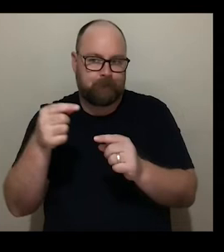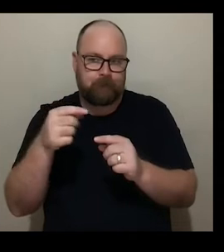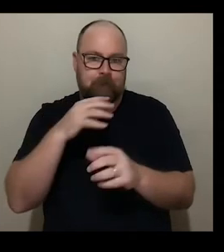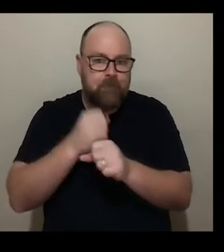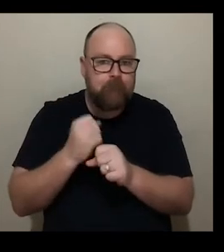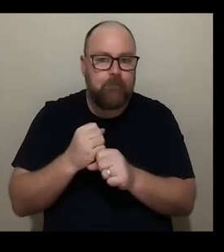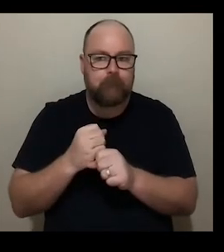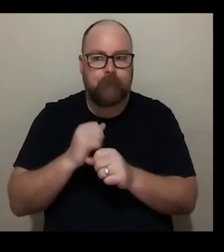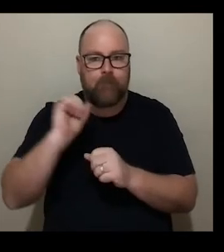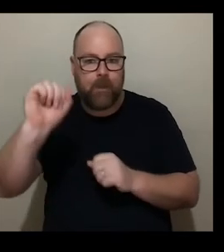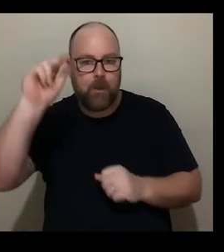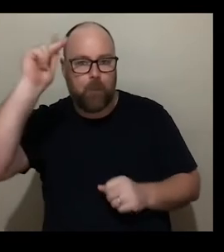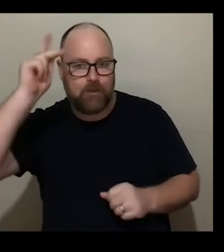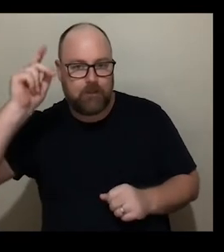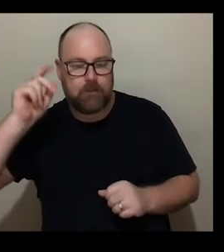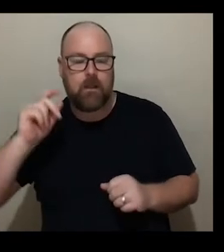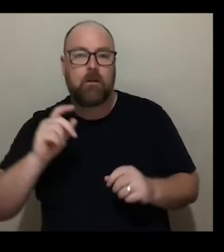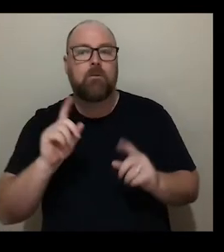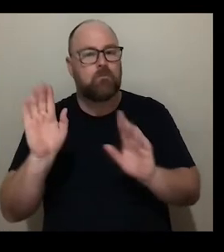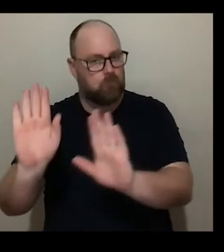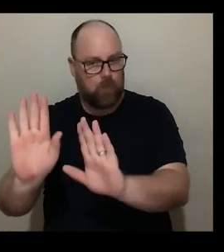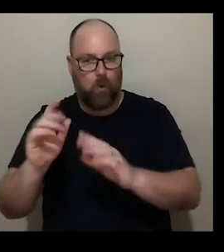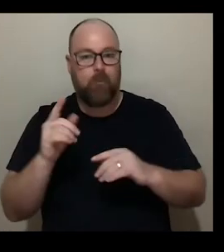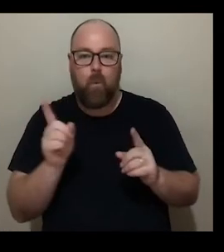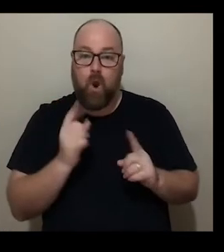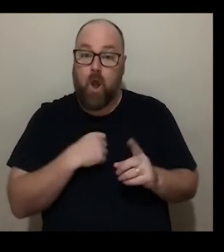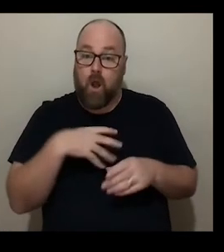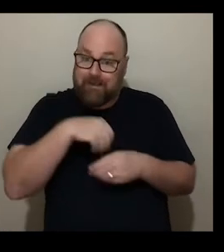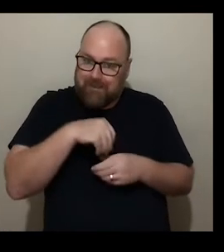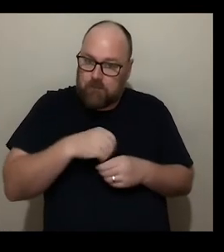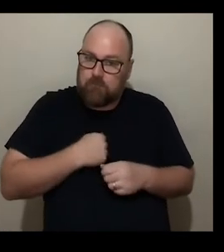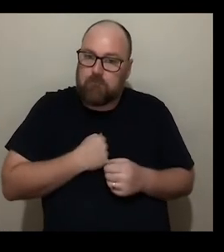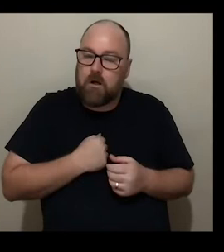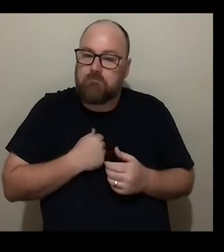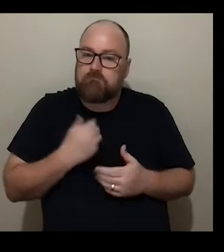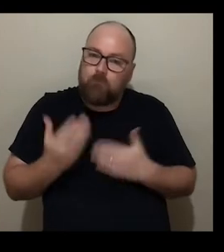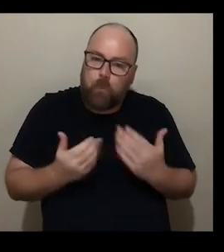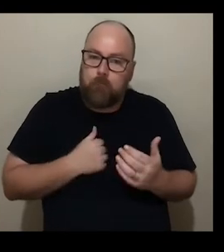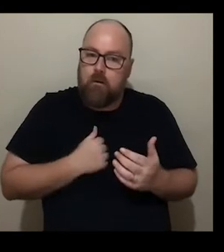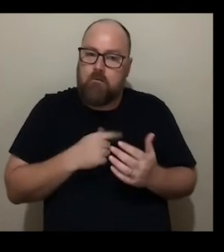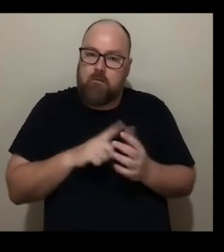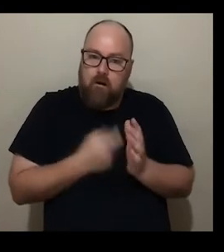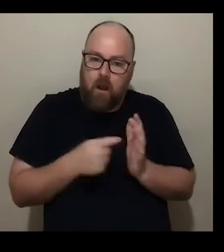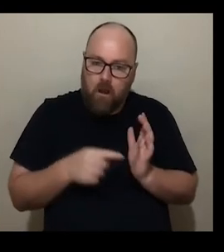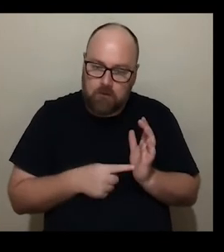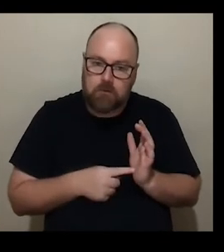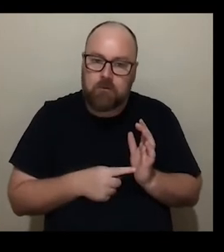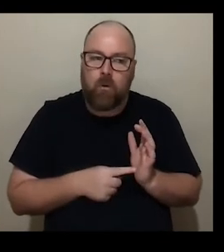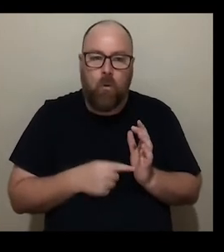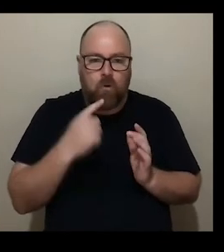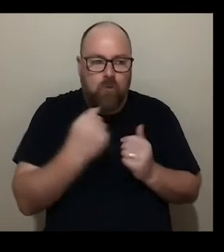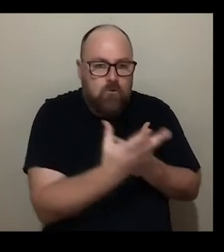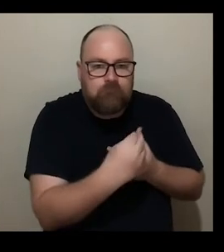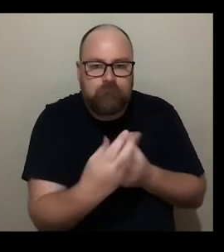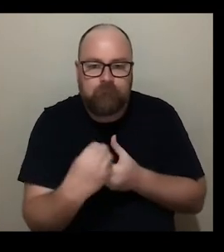stance but what I do try and address within the themes that I want to engage with or bring other artists in to